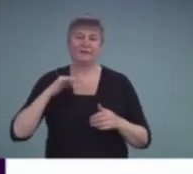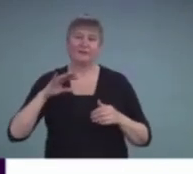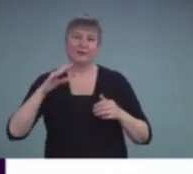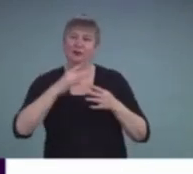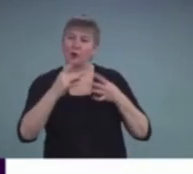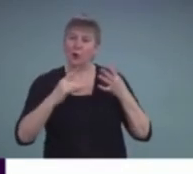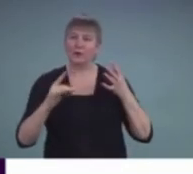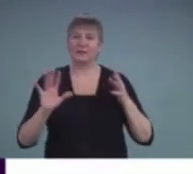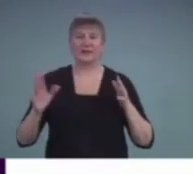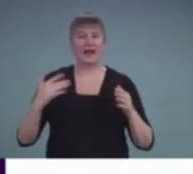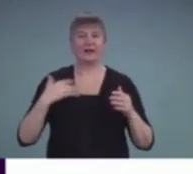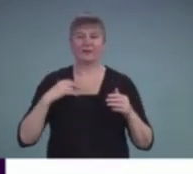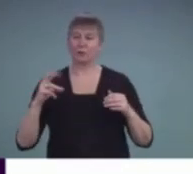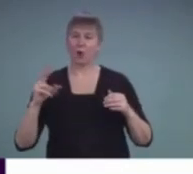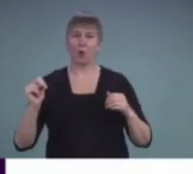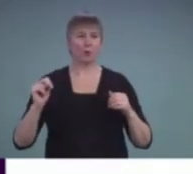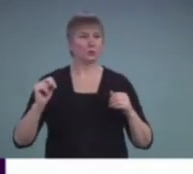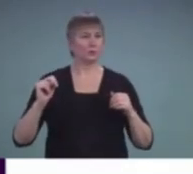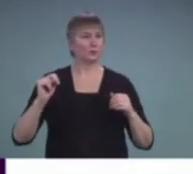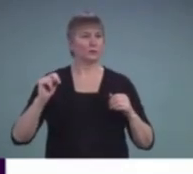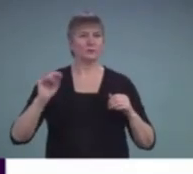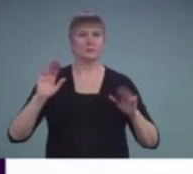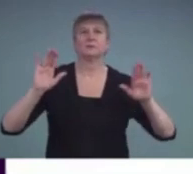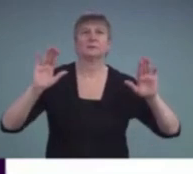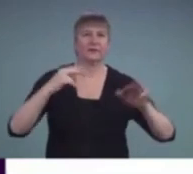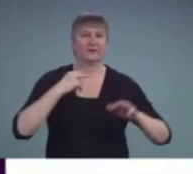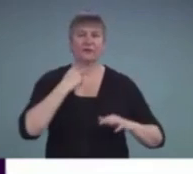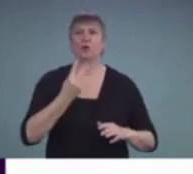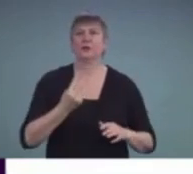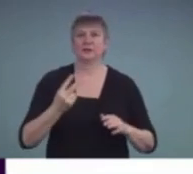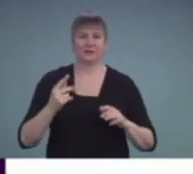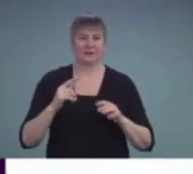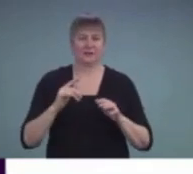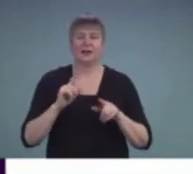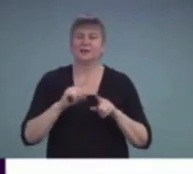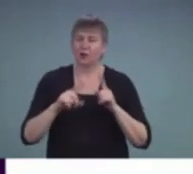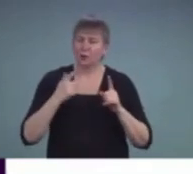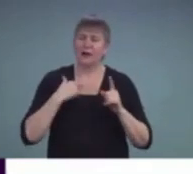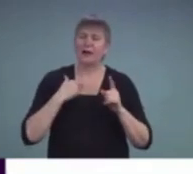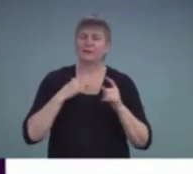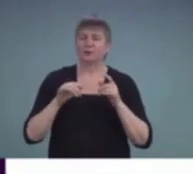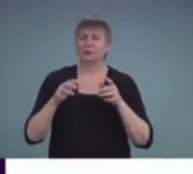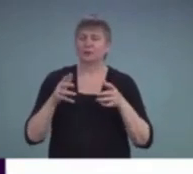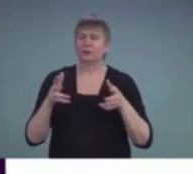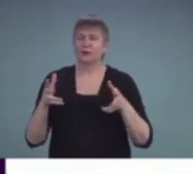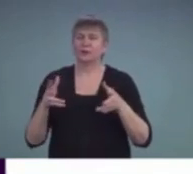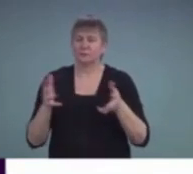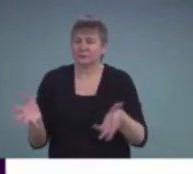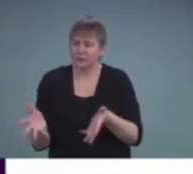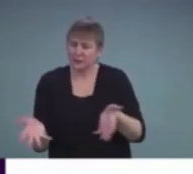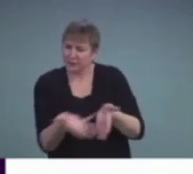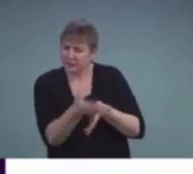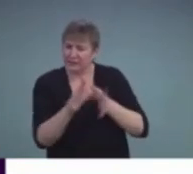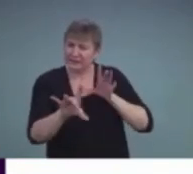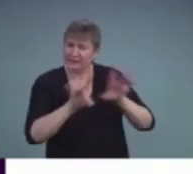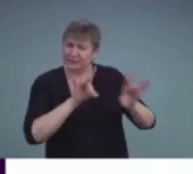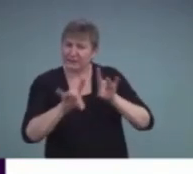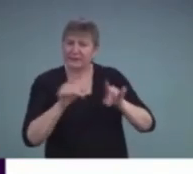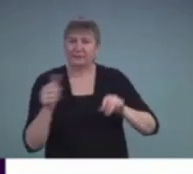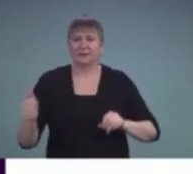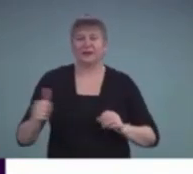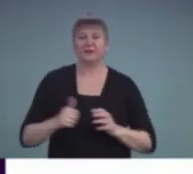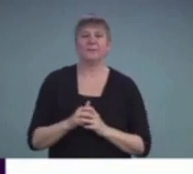than just picking hearing aids, but all kinds of communication accommodations. Encouraging children to problem solve